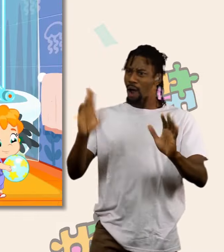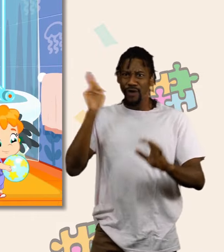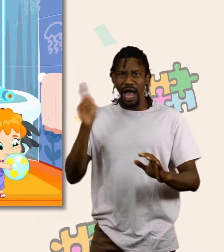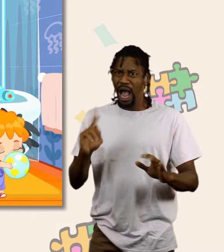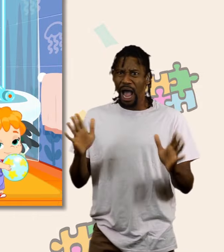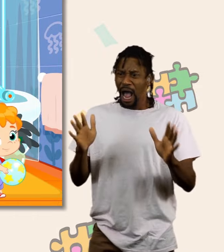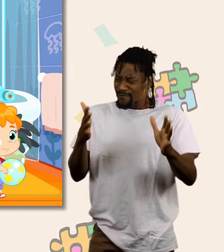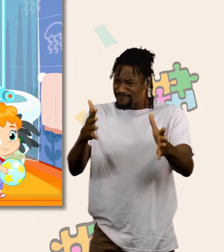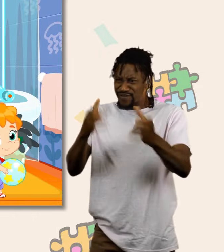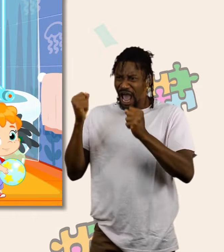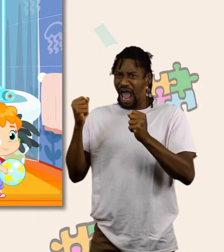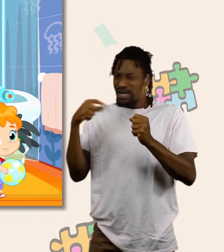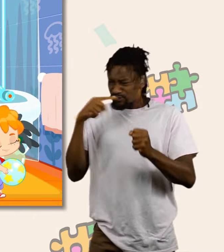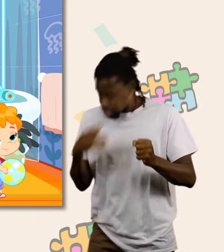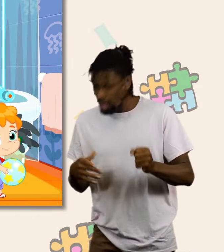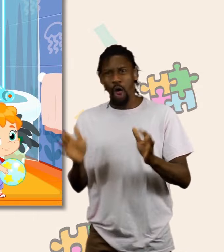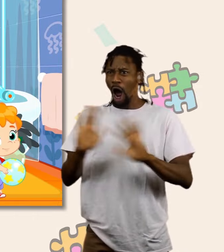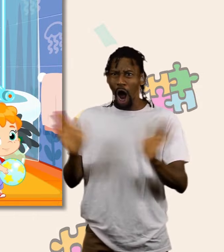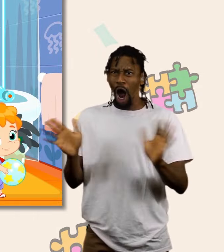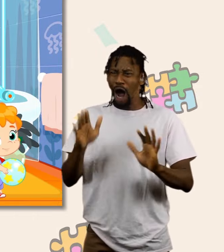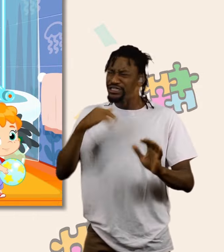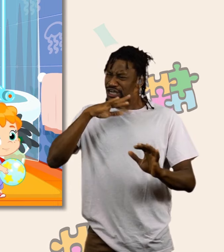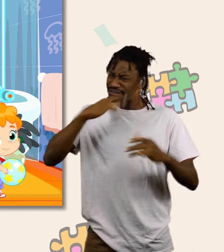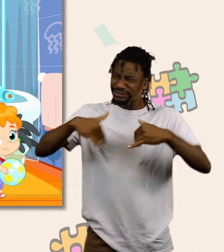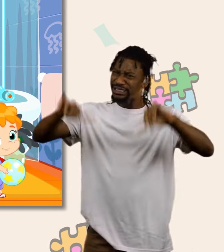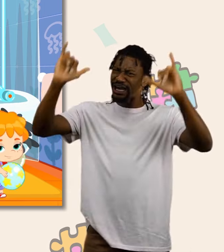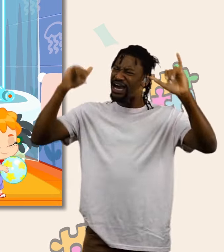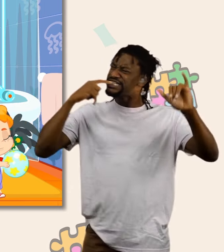Phoebe, not so fast. Those teeth are still dirty.